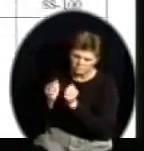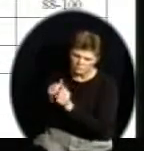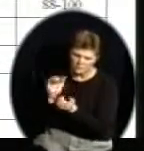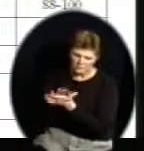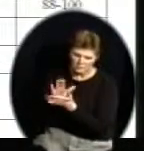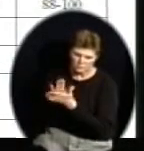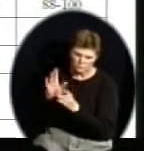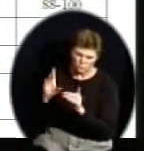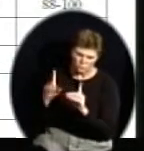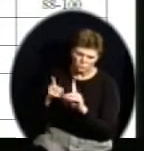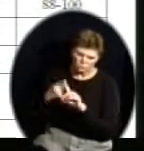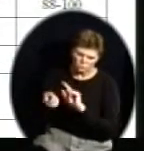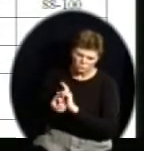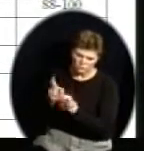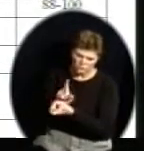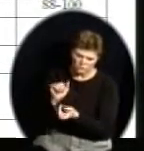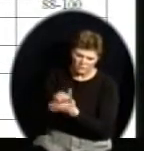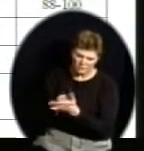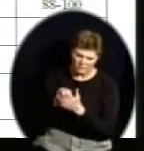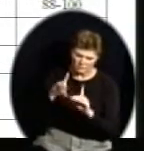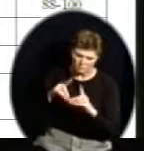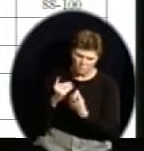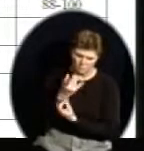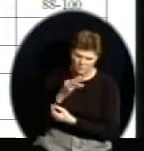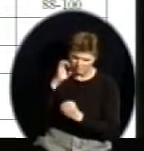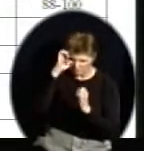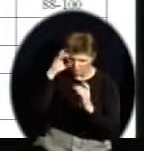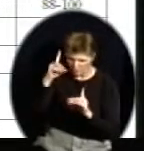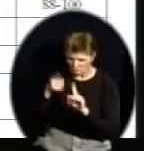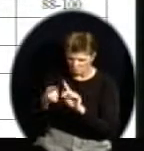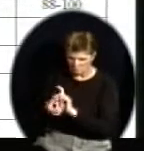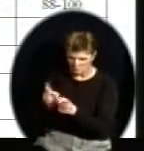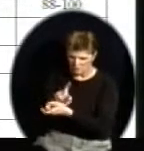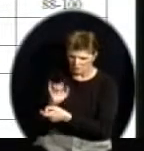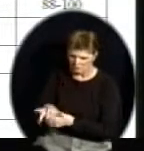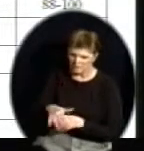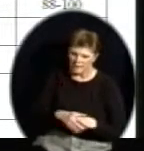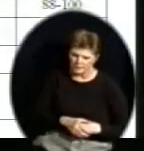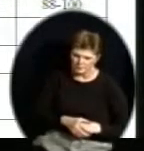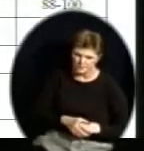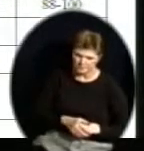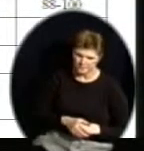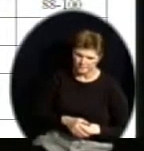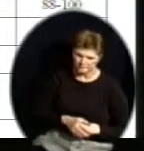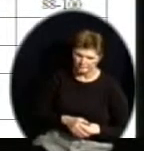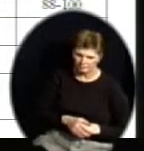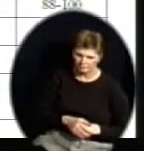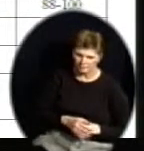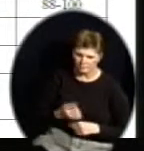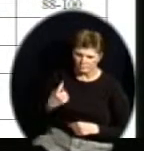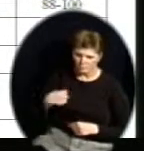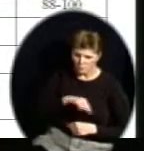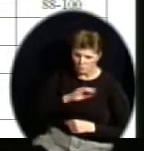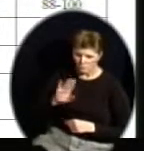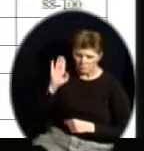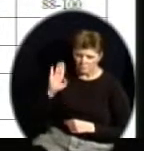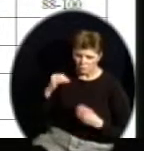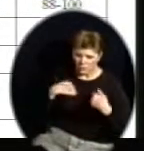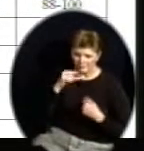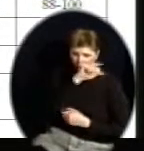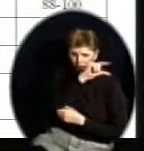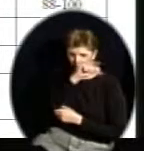addition to the different scoring bands, in the past we had scoring bands at 4, 7, 10, 5, 8, and 11.